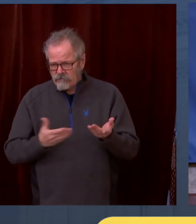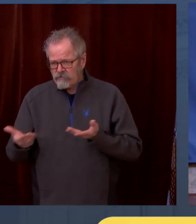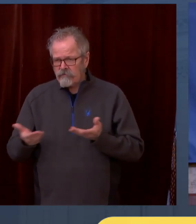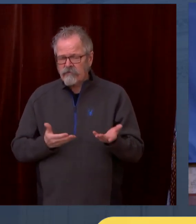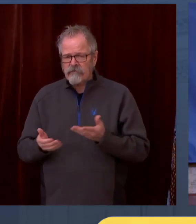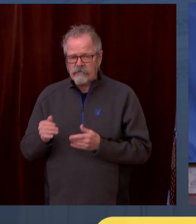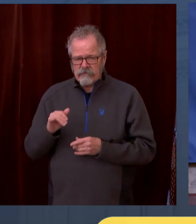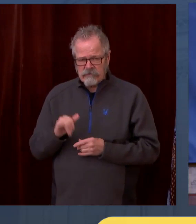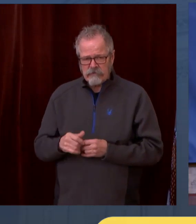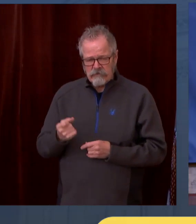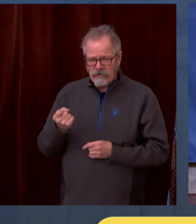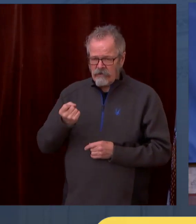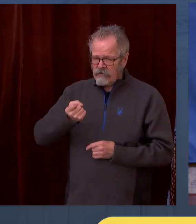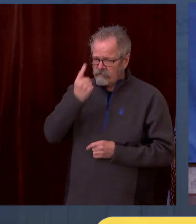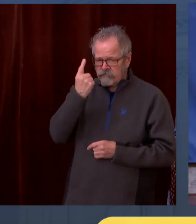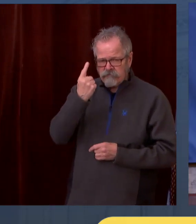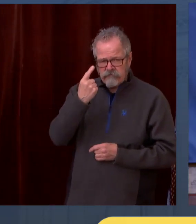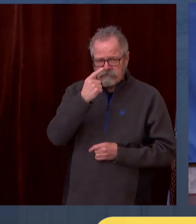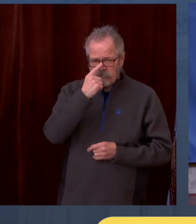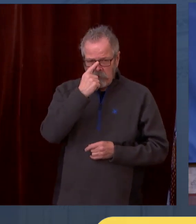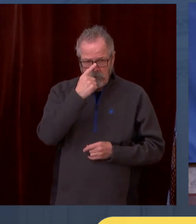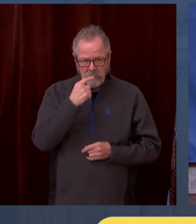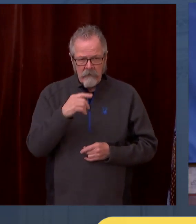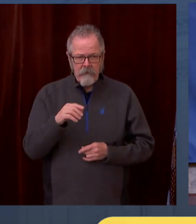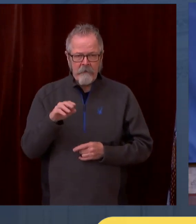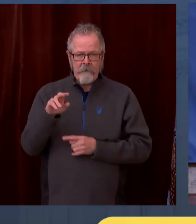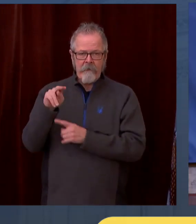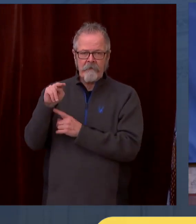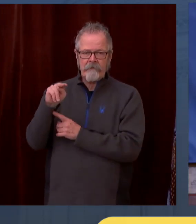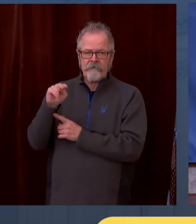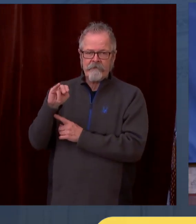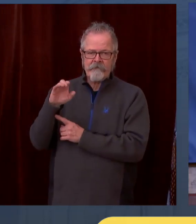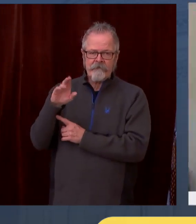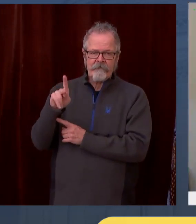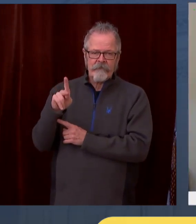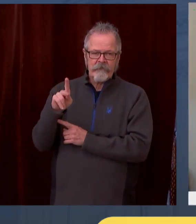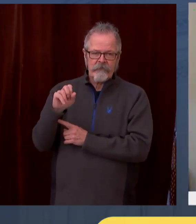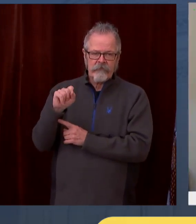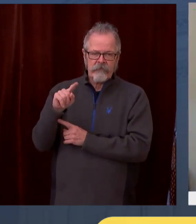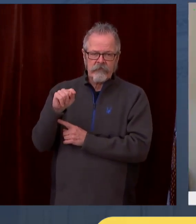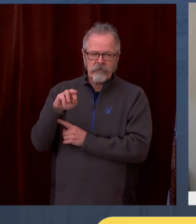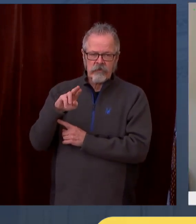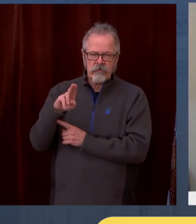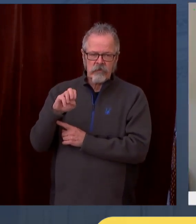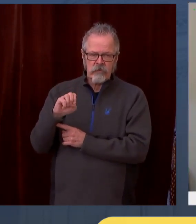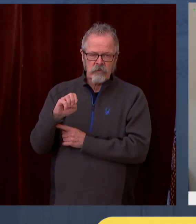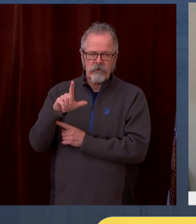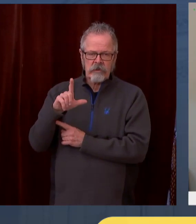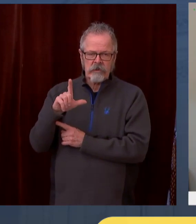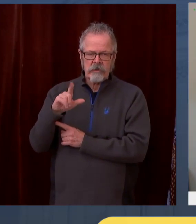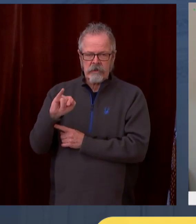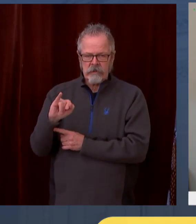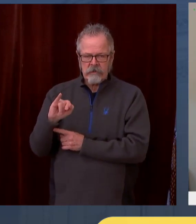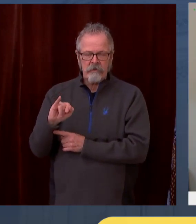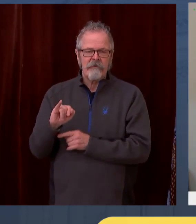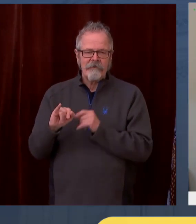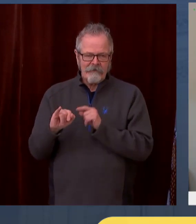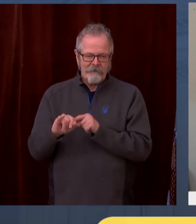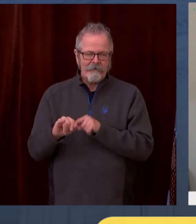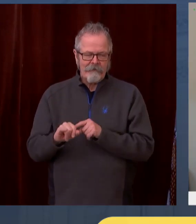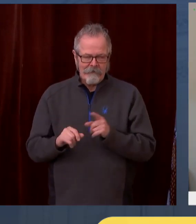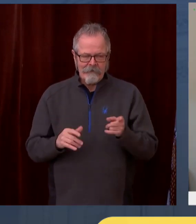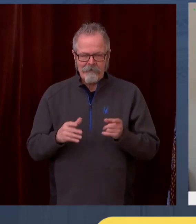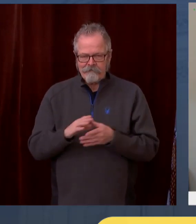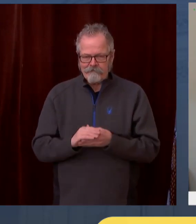wanted to build on the governor's remarks a bit and mention that one of the primary reasons we've placed restaurant workers into this tier of